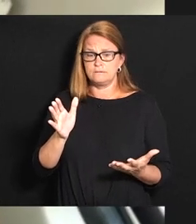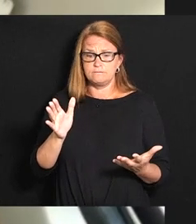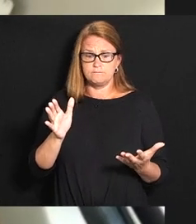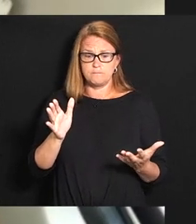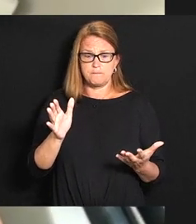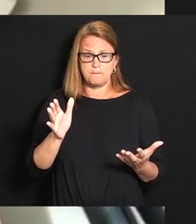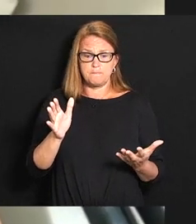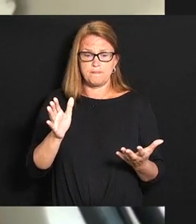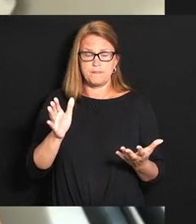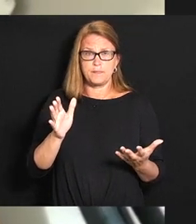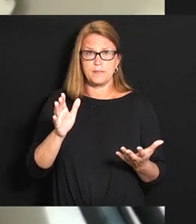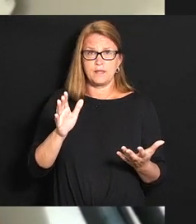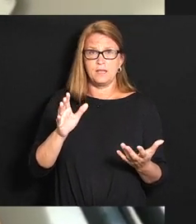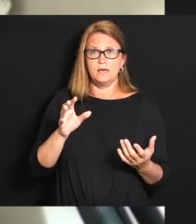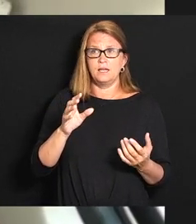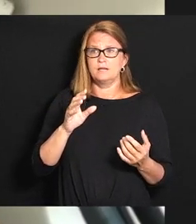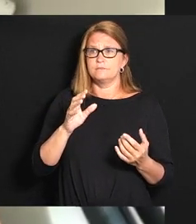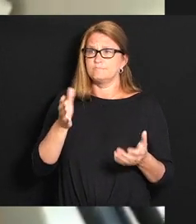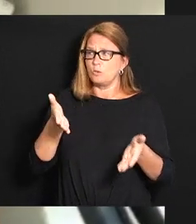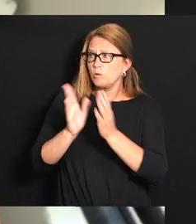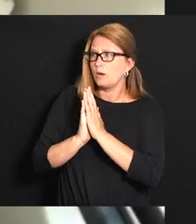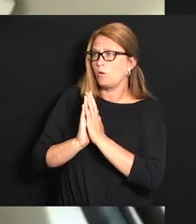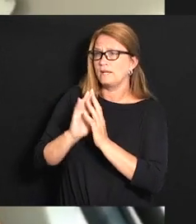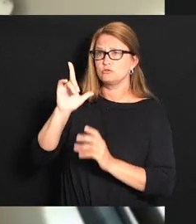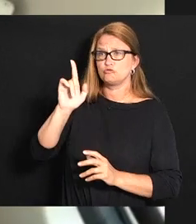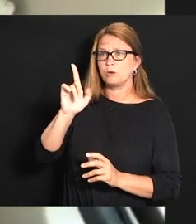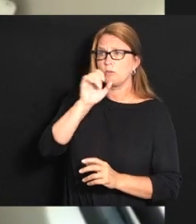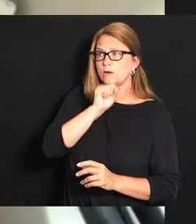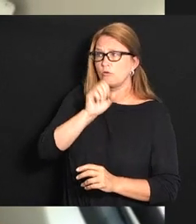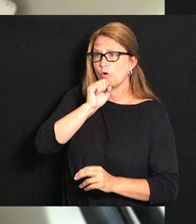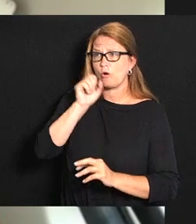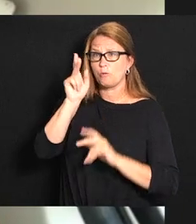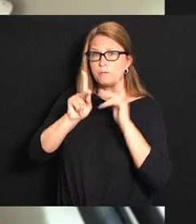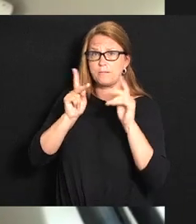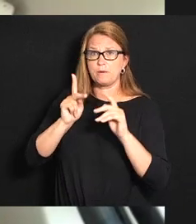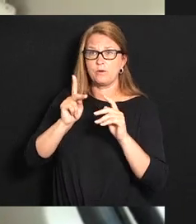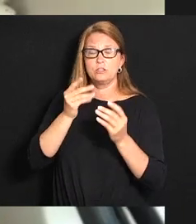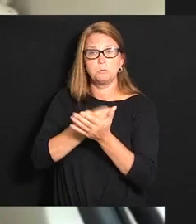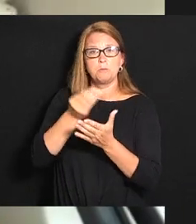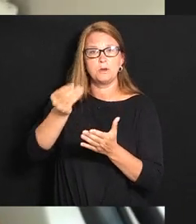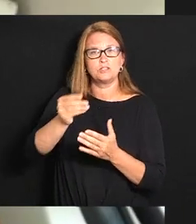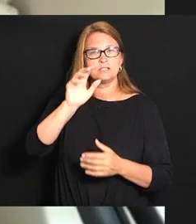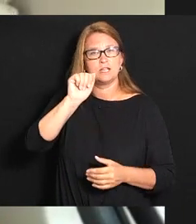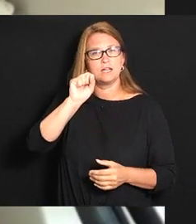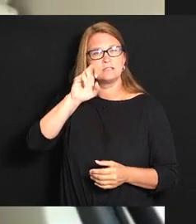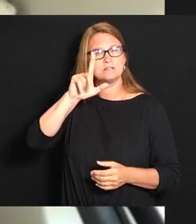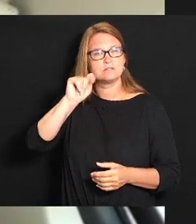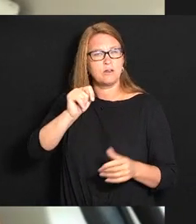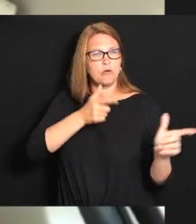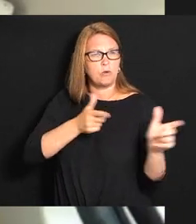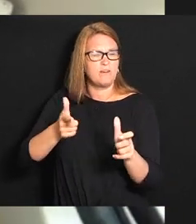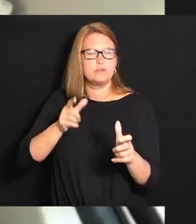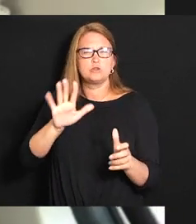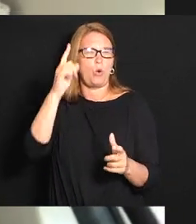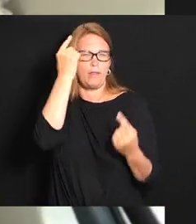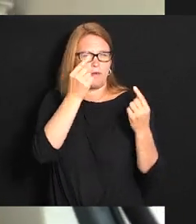provision to buy guns I guess the assault rifles what's your thoughts on that